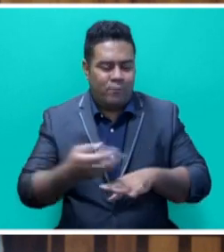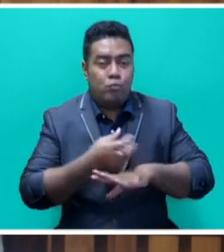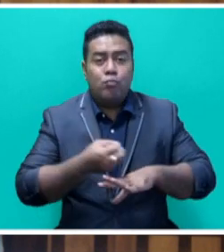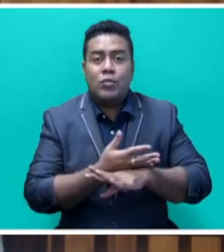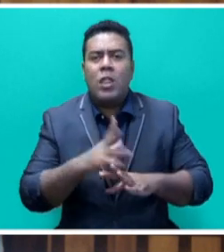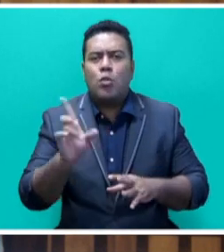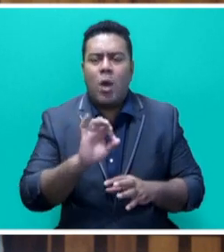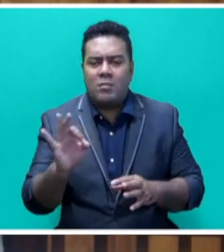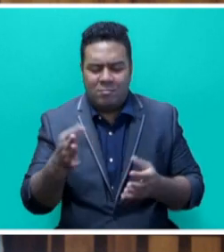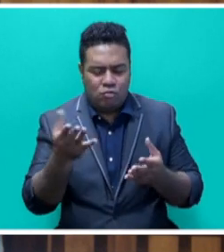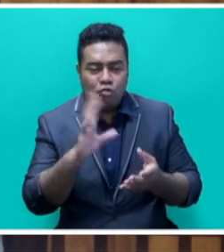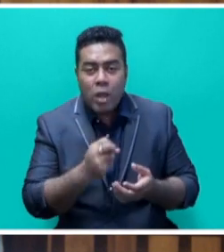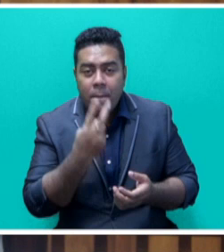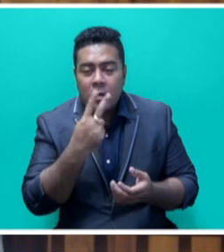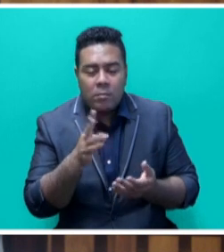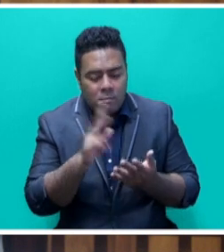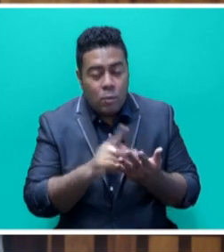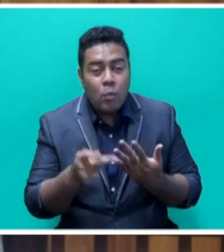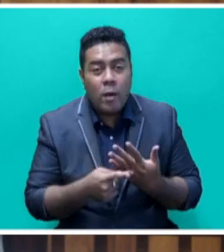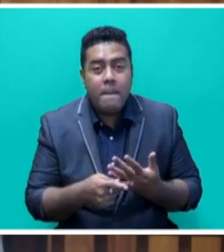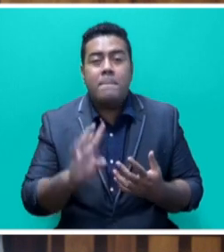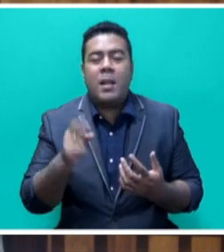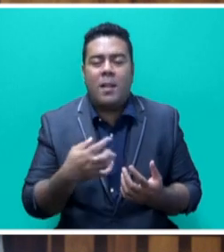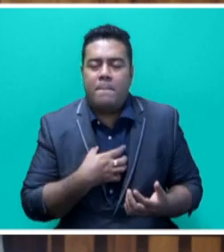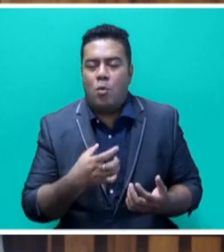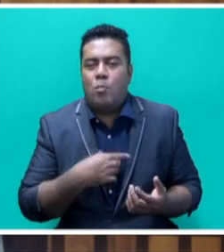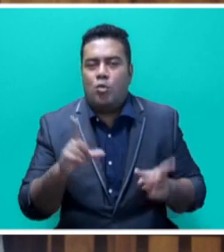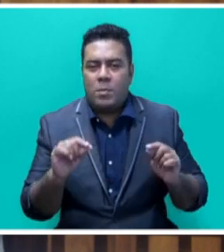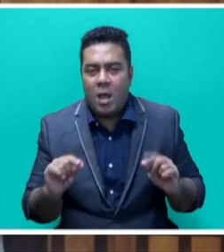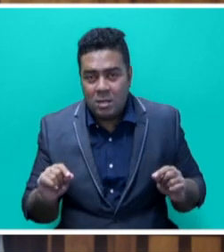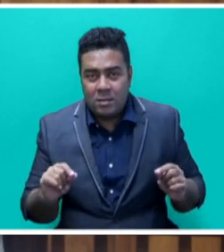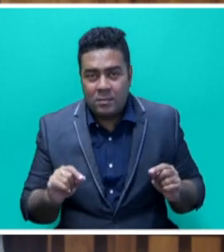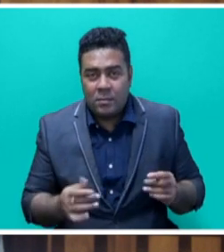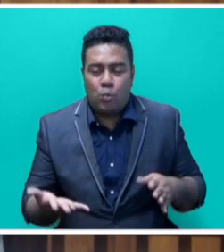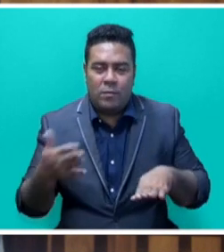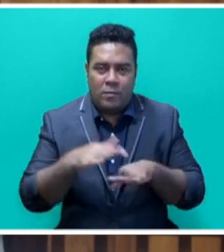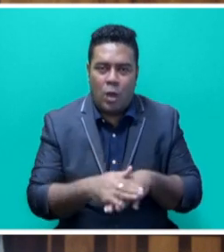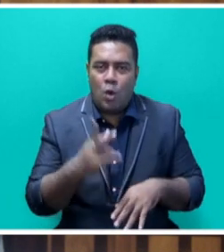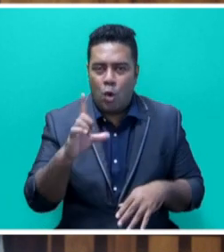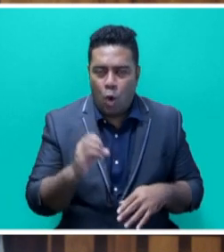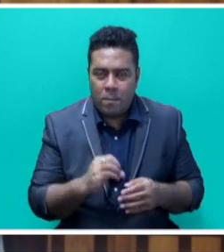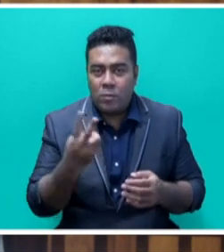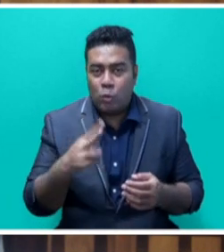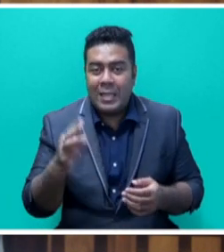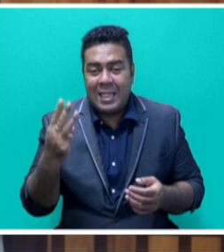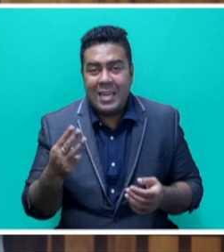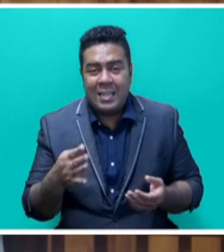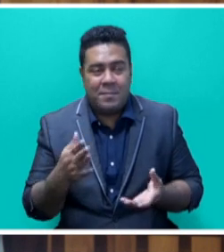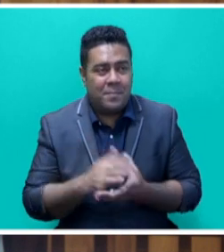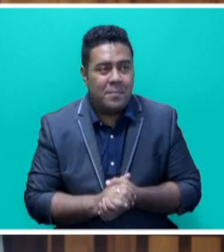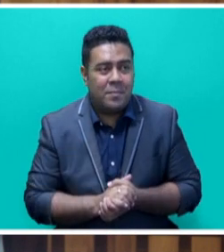through unchecked carbon emissions. But there is more to be done. We took on the COP23 presidency and excelled at that.